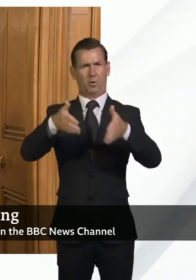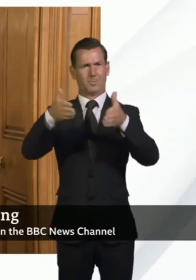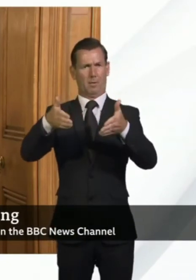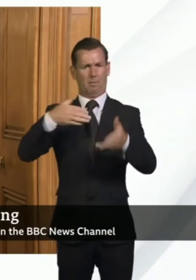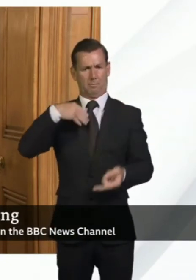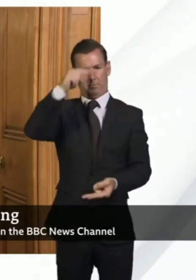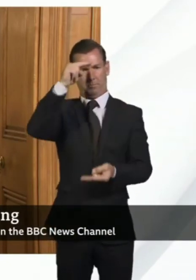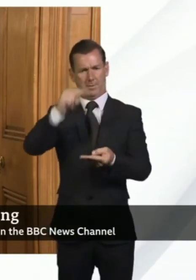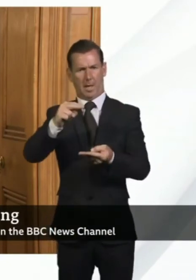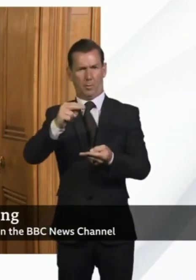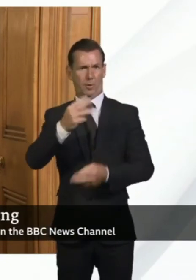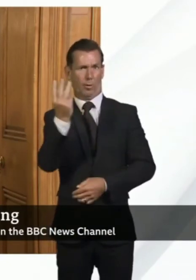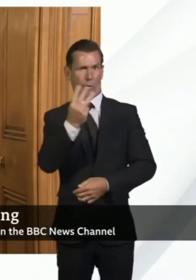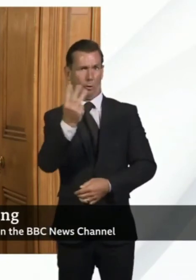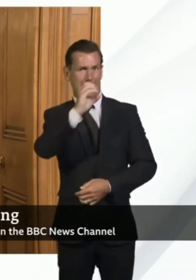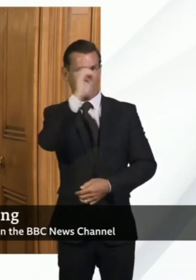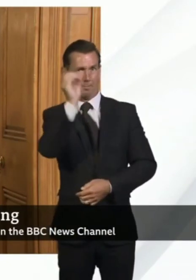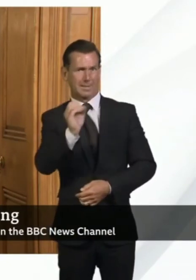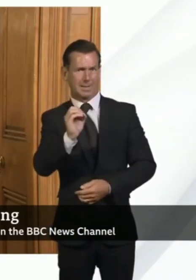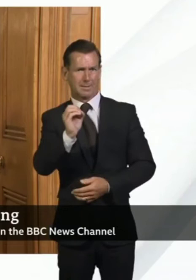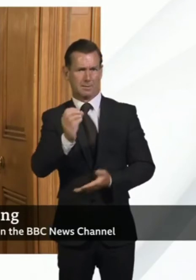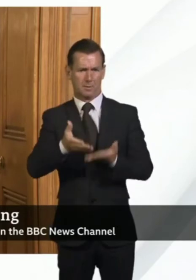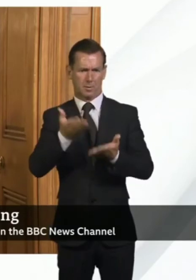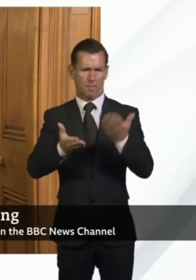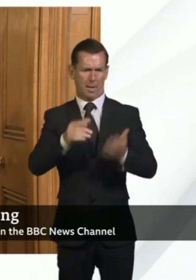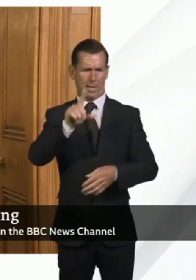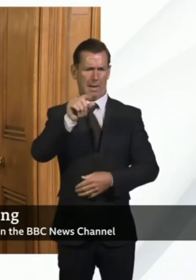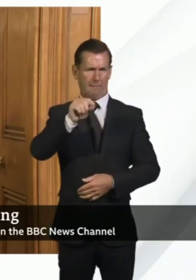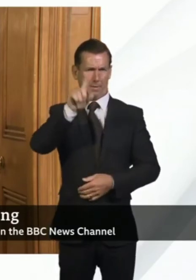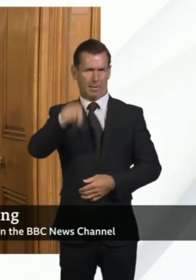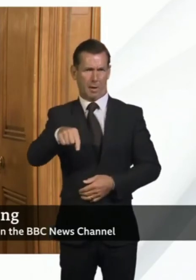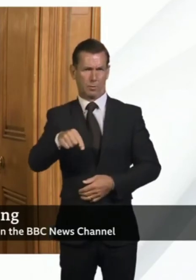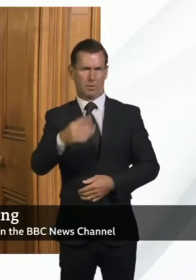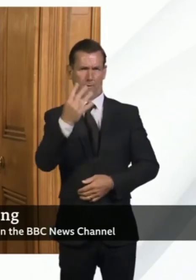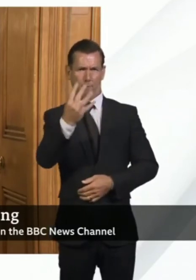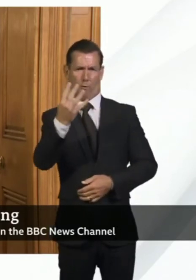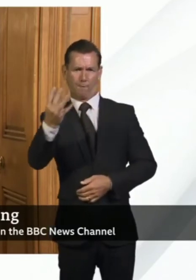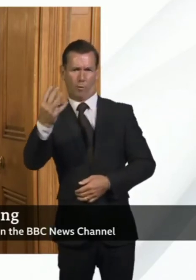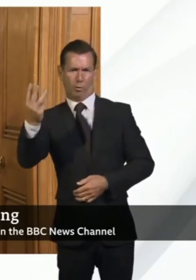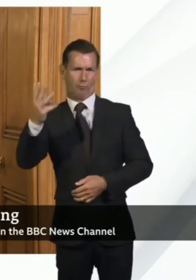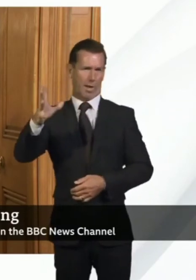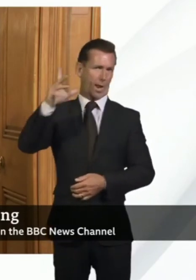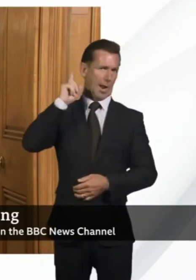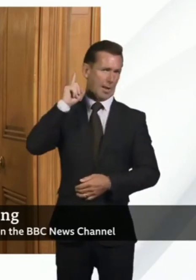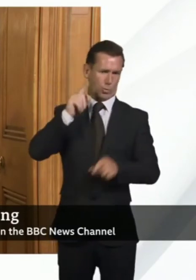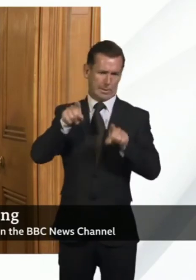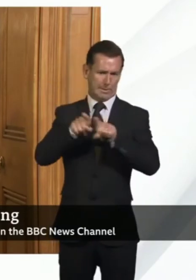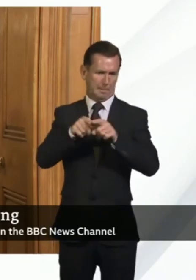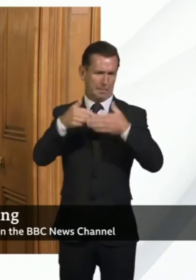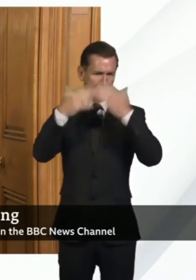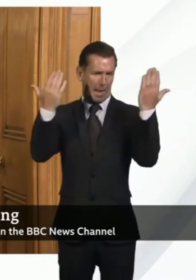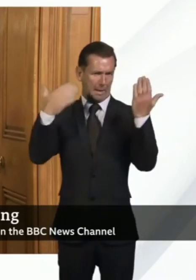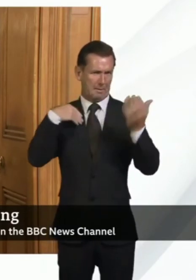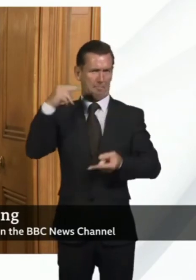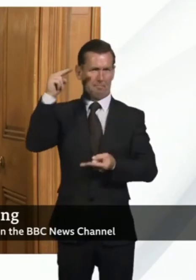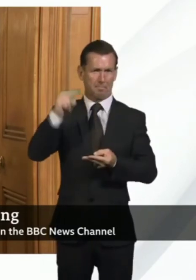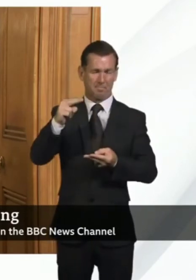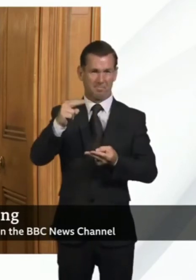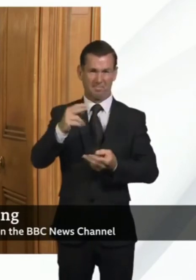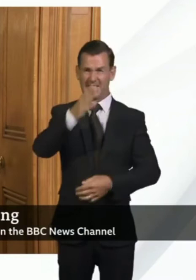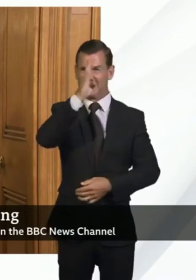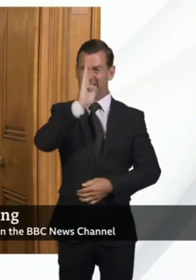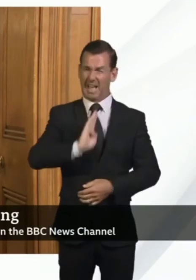is down 13% from 11,443 this time last week. And sadly,